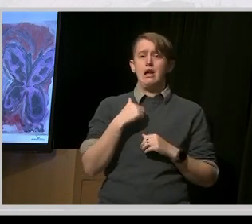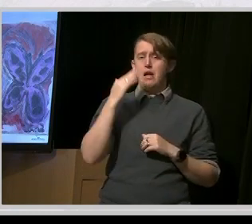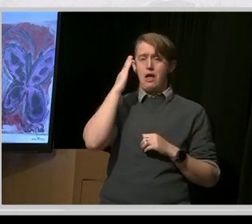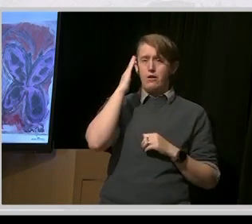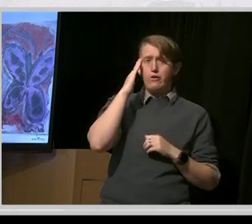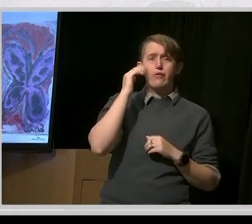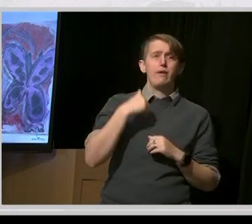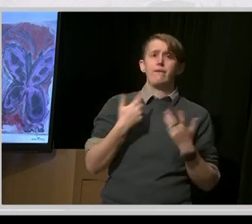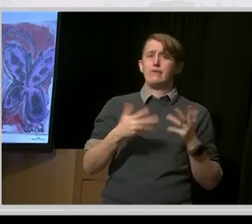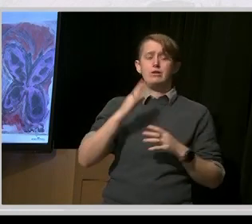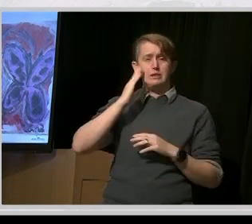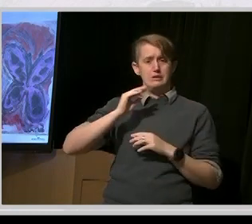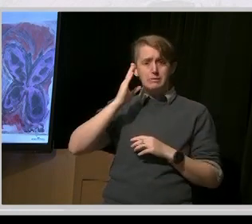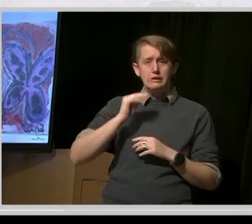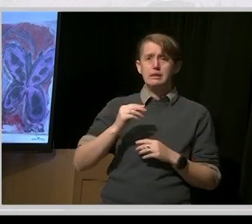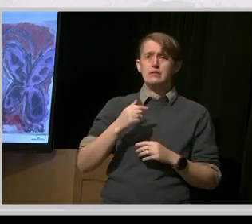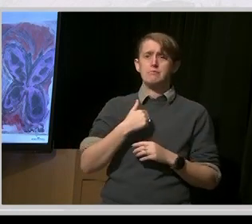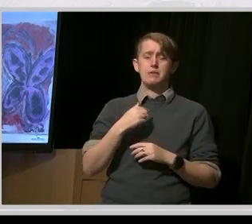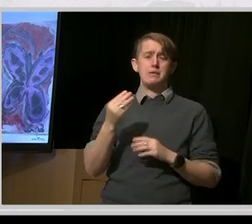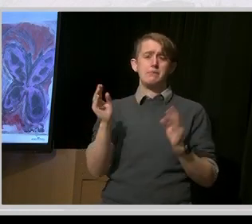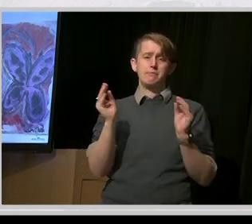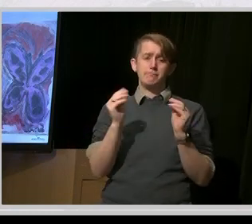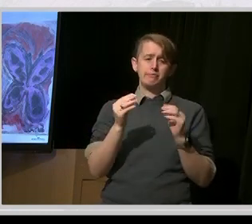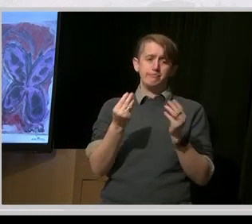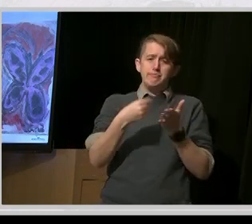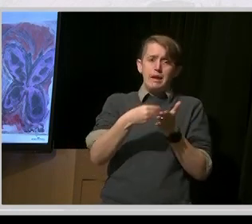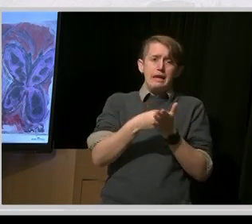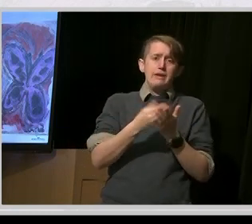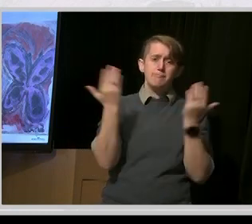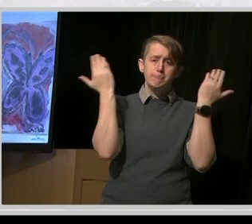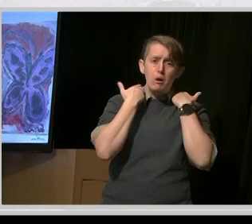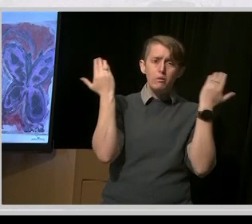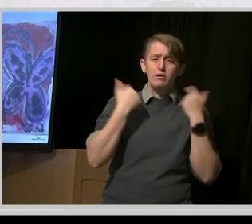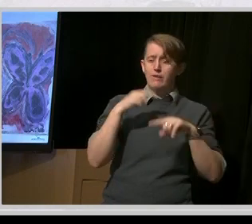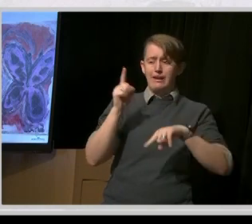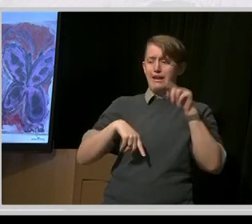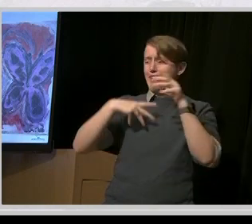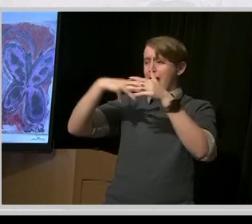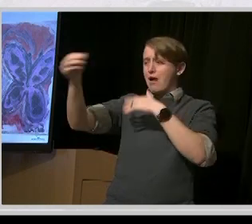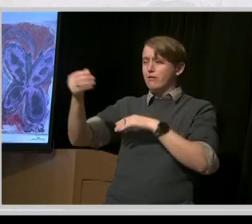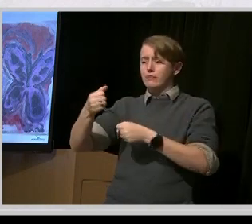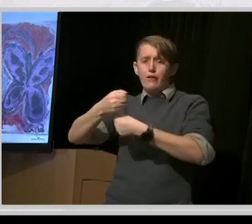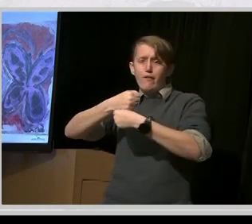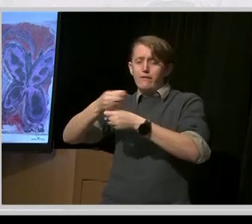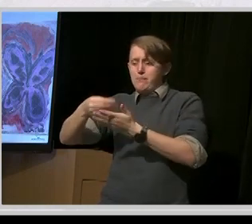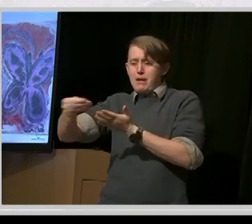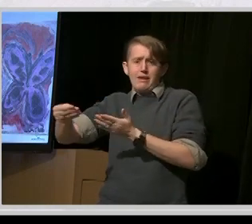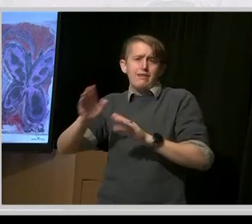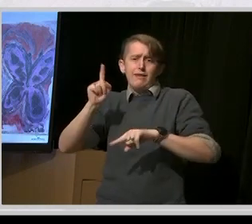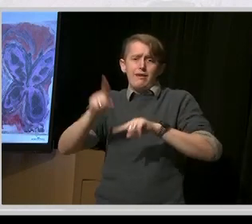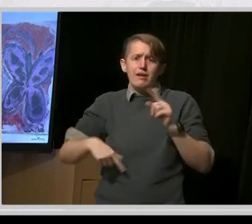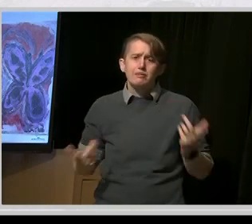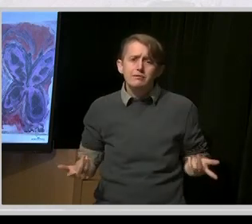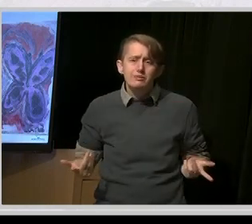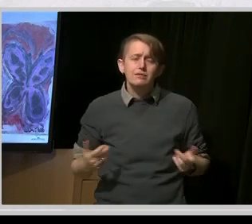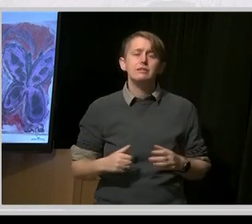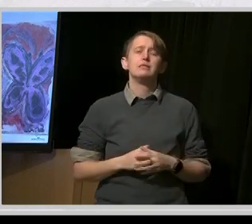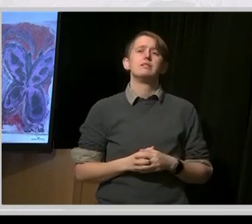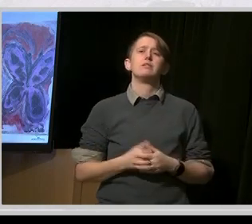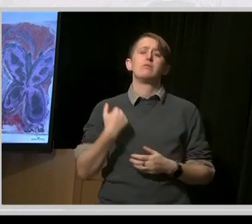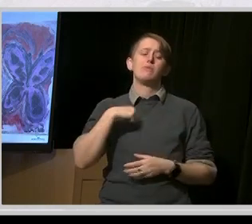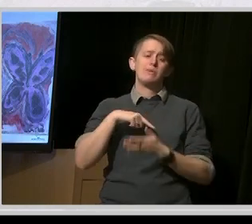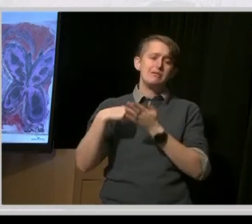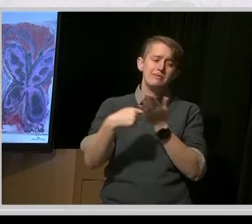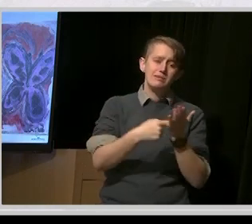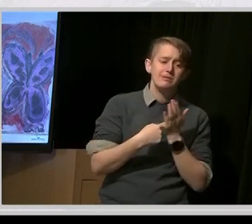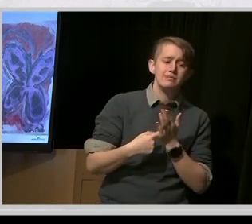cost of a cup of coffee. So when we talk about employment, housing, and